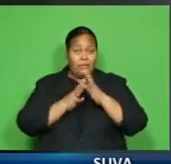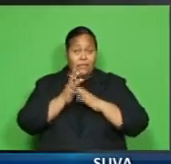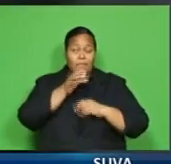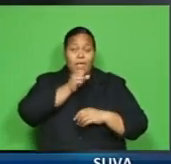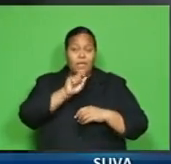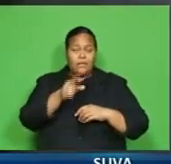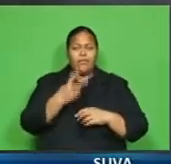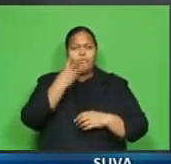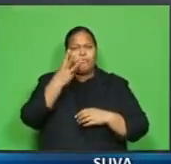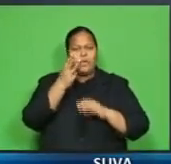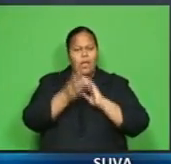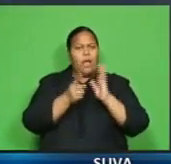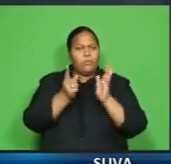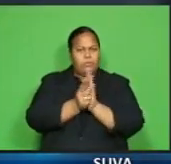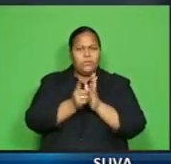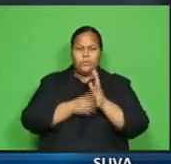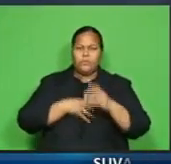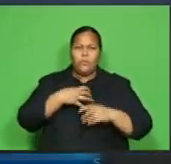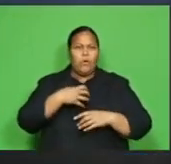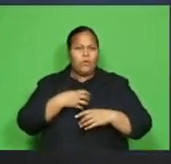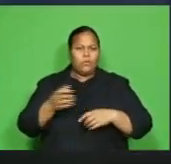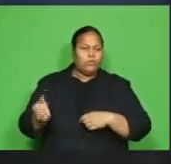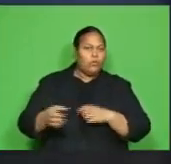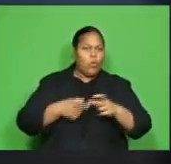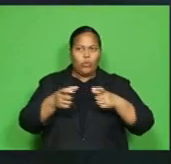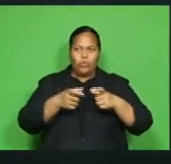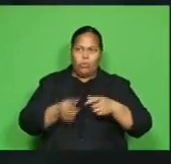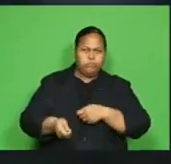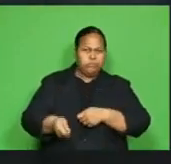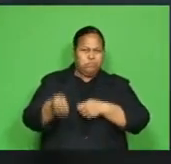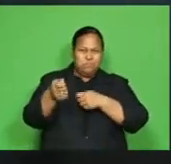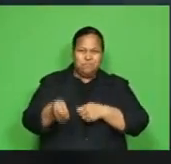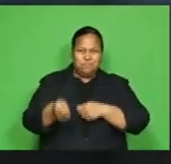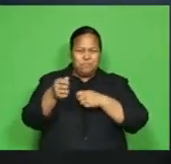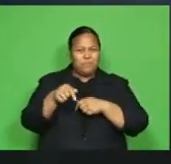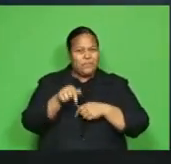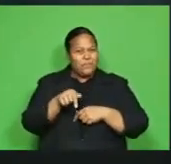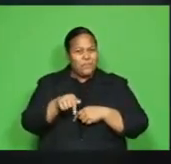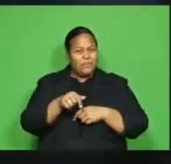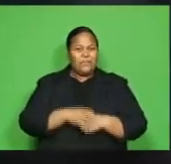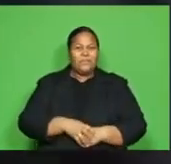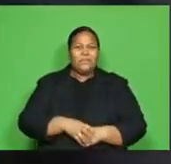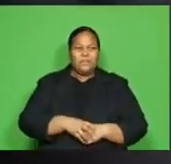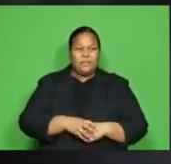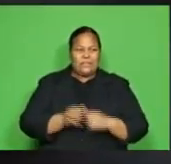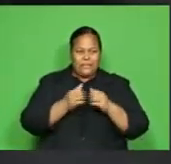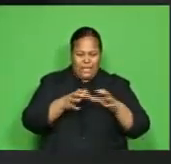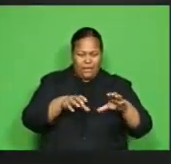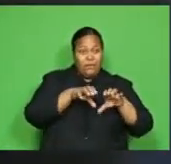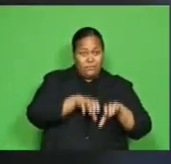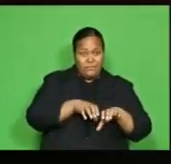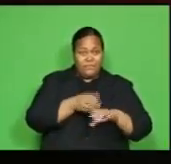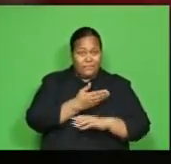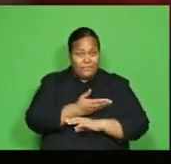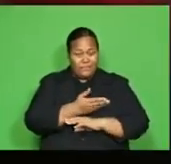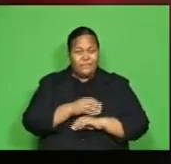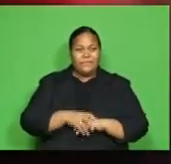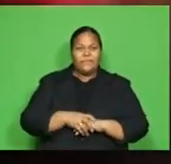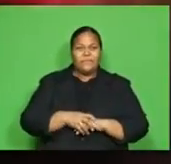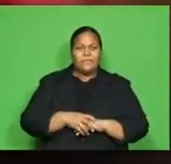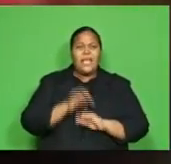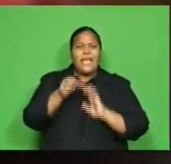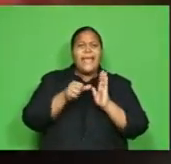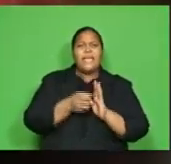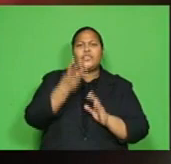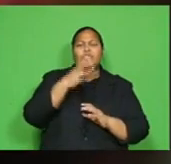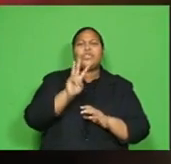hours to control the place which is believed to have started from this flat. The 33-year-old homeowner was inside his